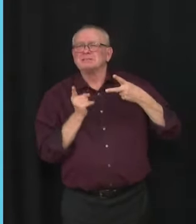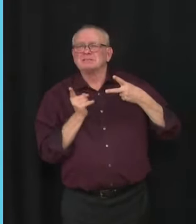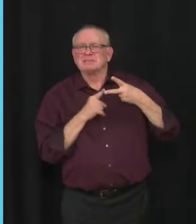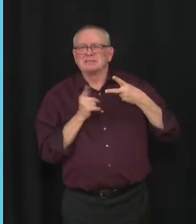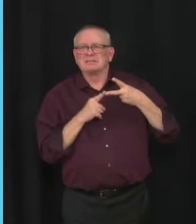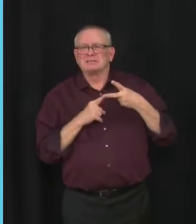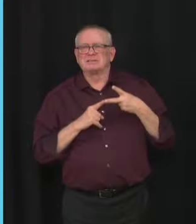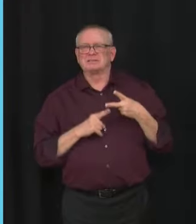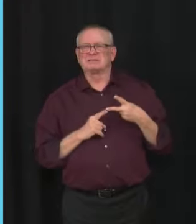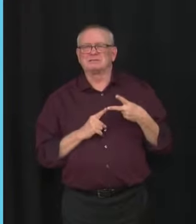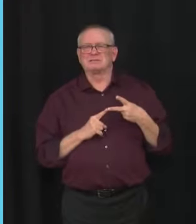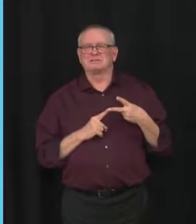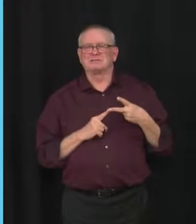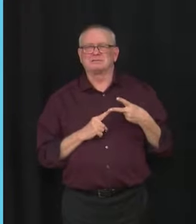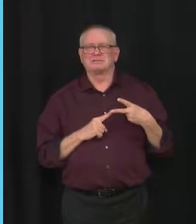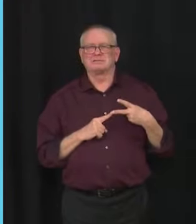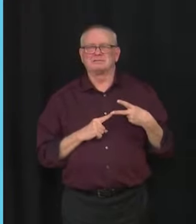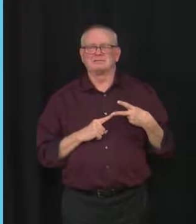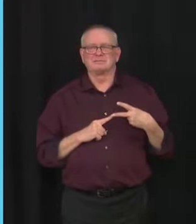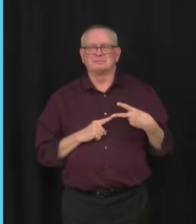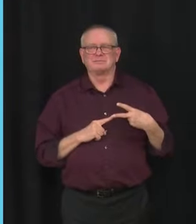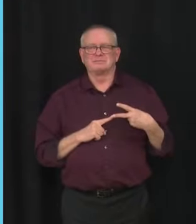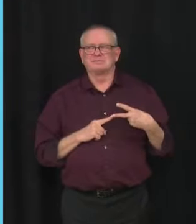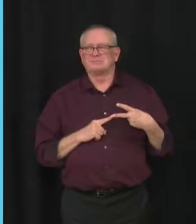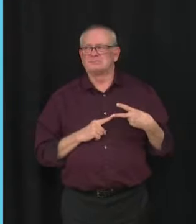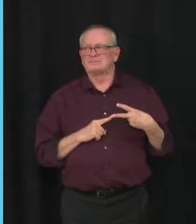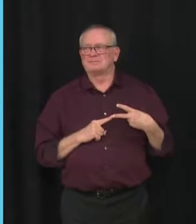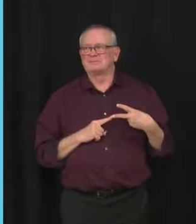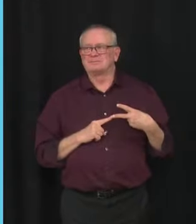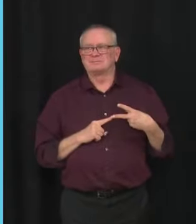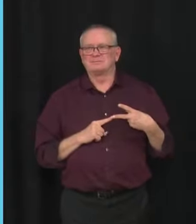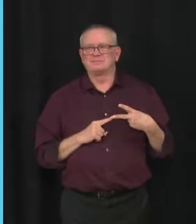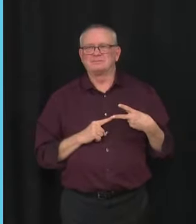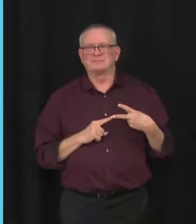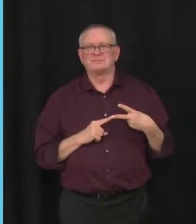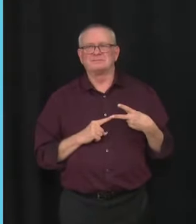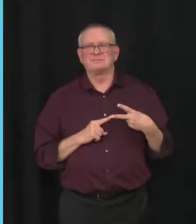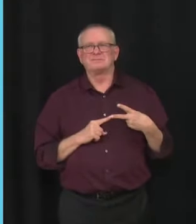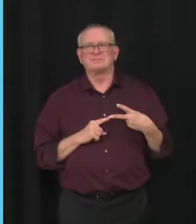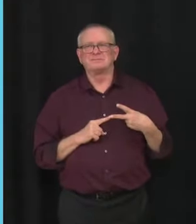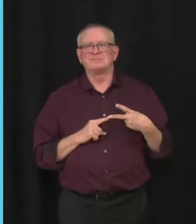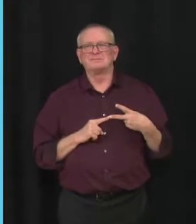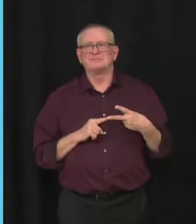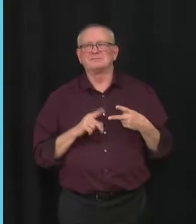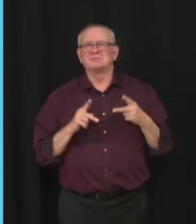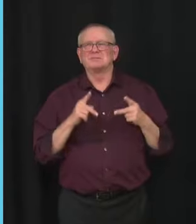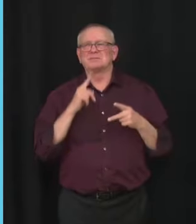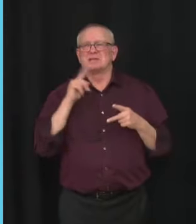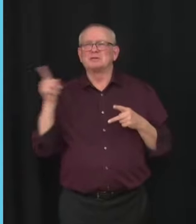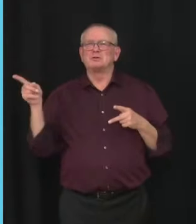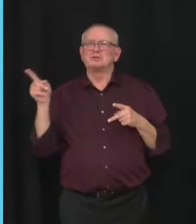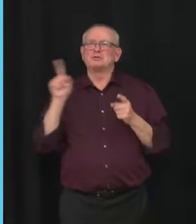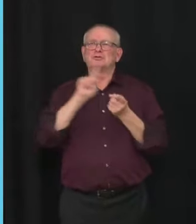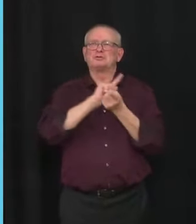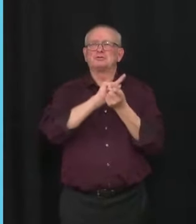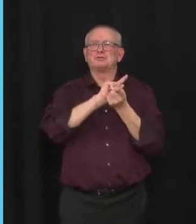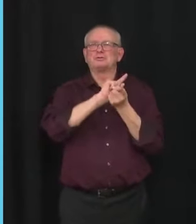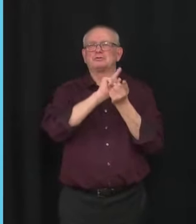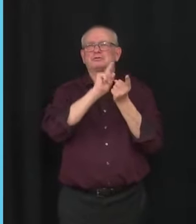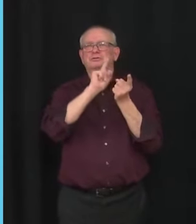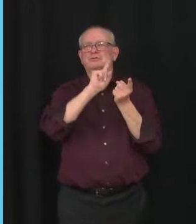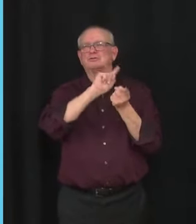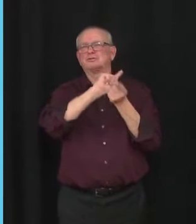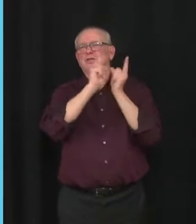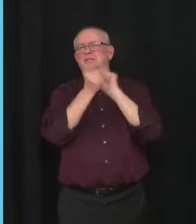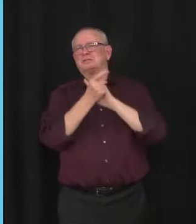And what do you say to the people who say, oh, you're just trying to change the channel by going after